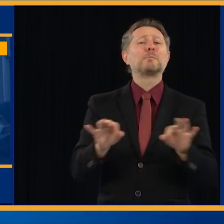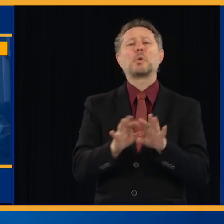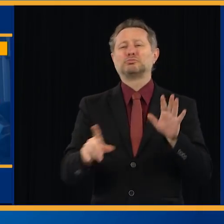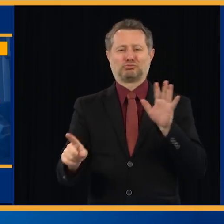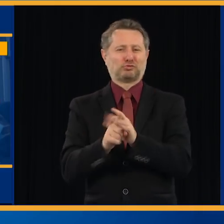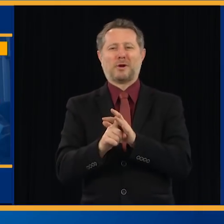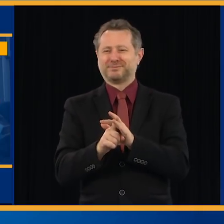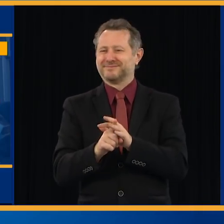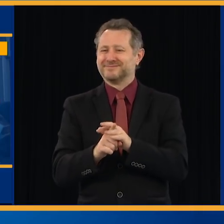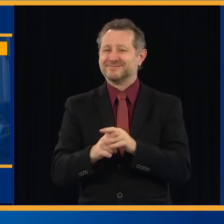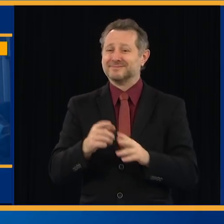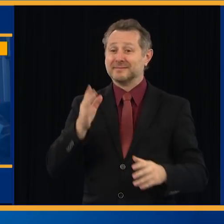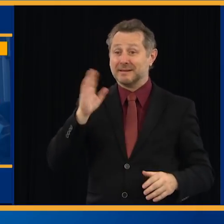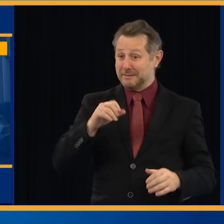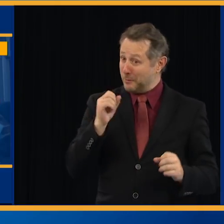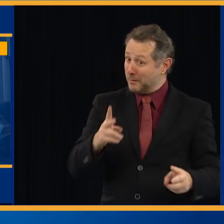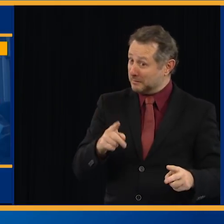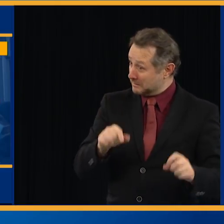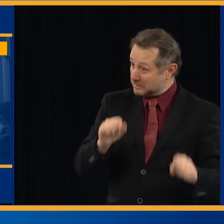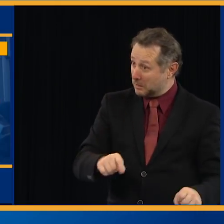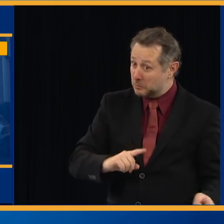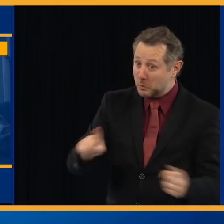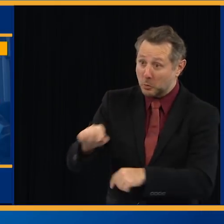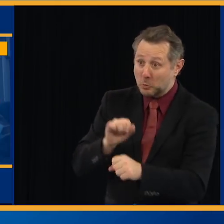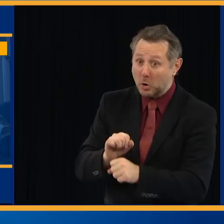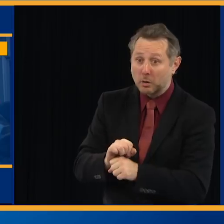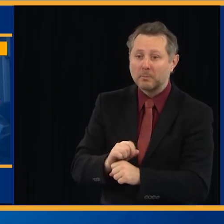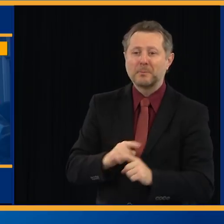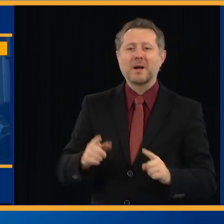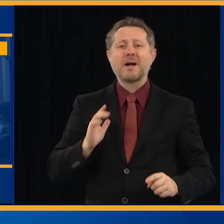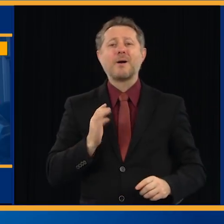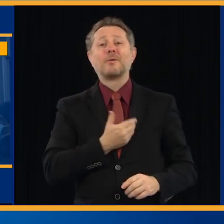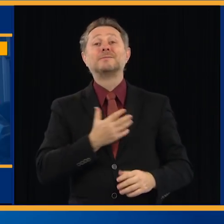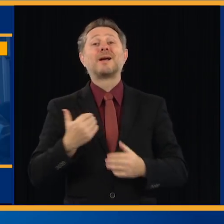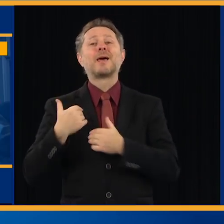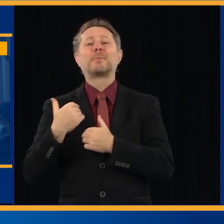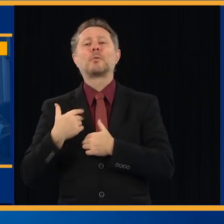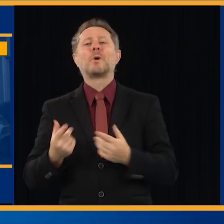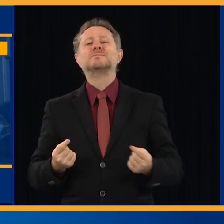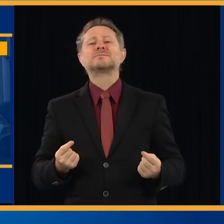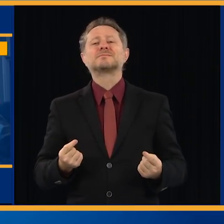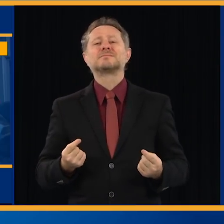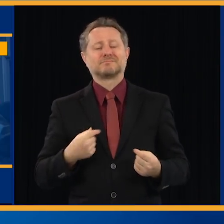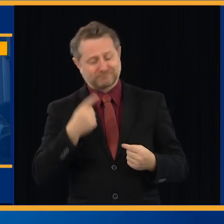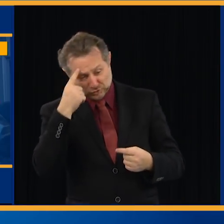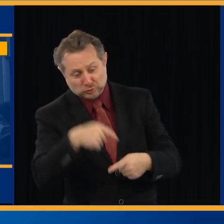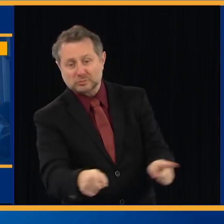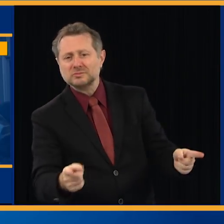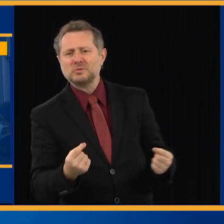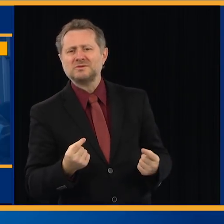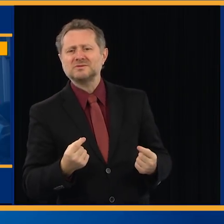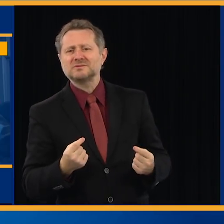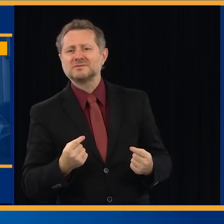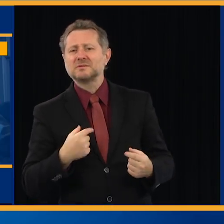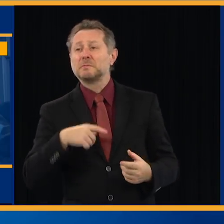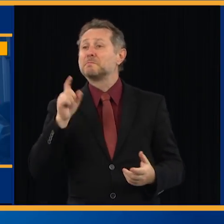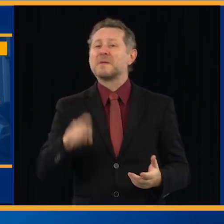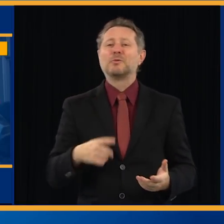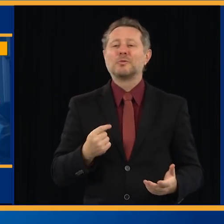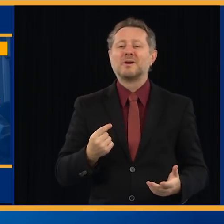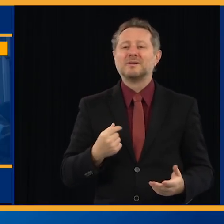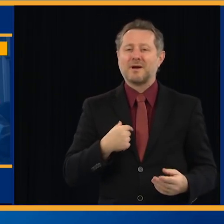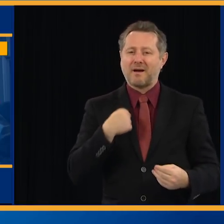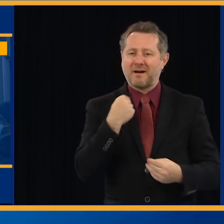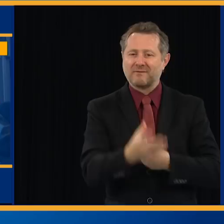We need them to do it. But what is our obligation? Our obligation is to make sure we're doing everything we can do to keep them safe,